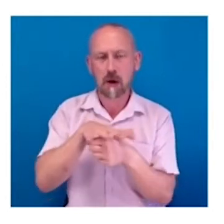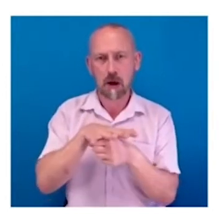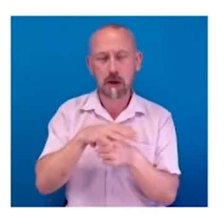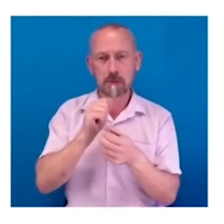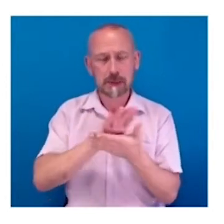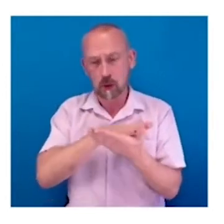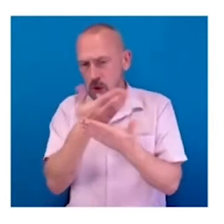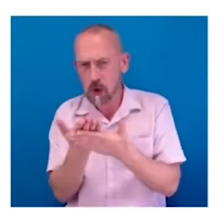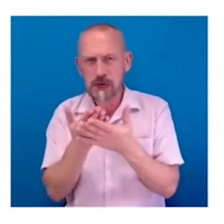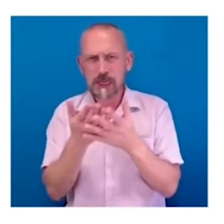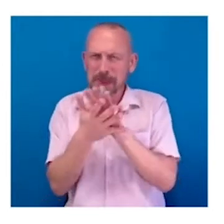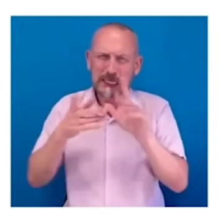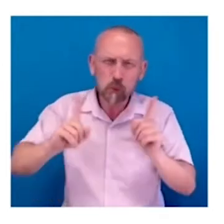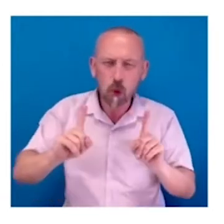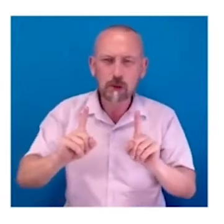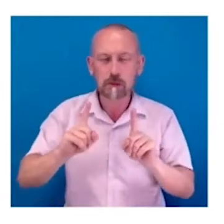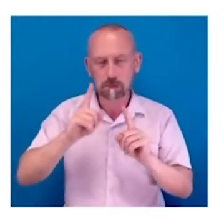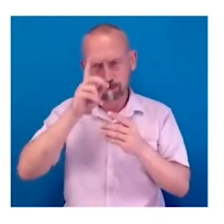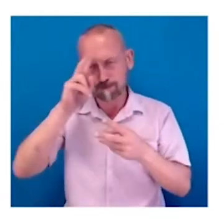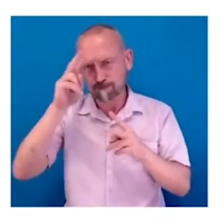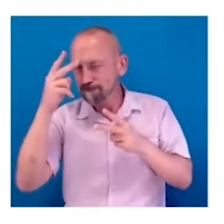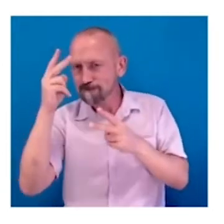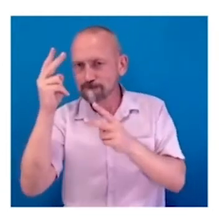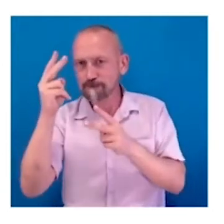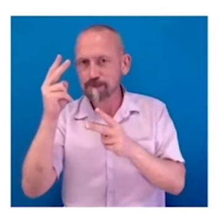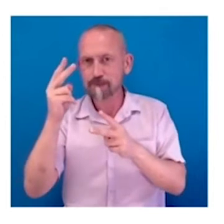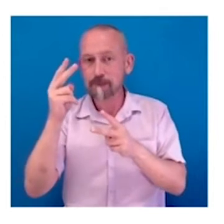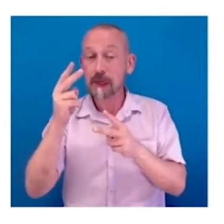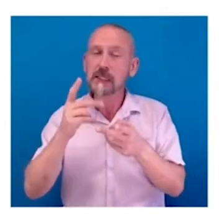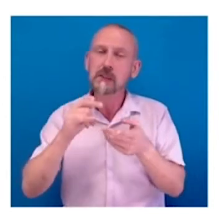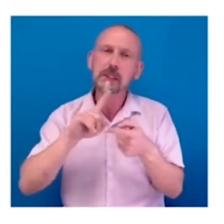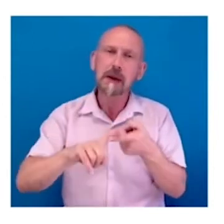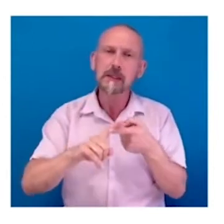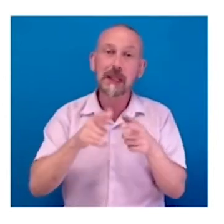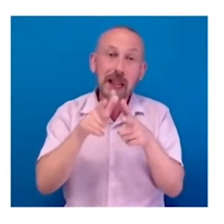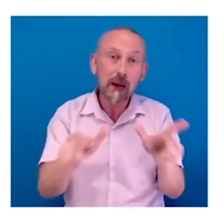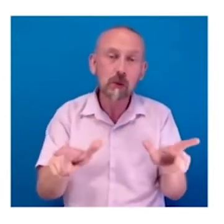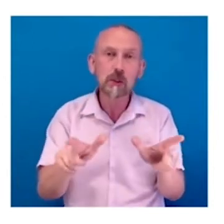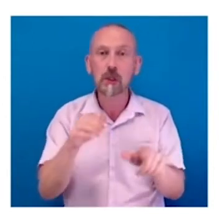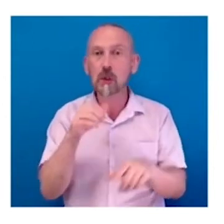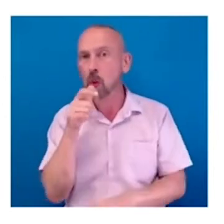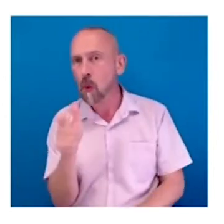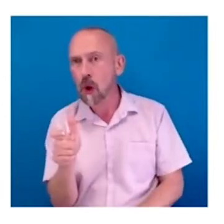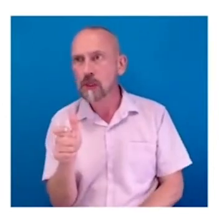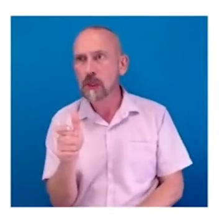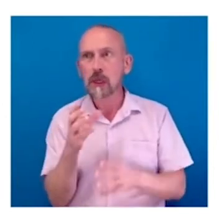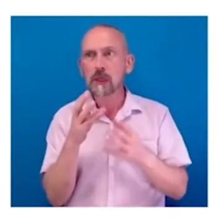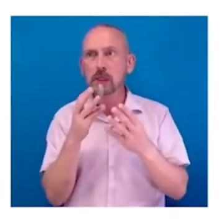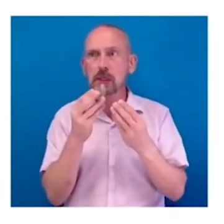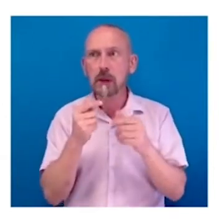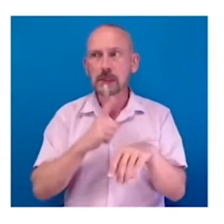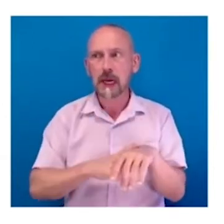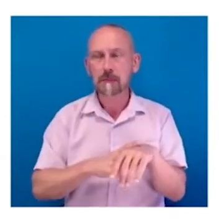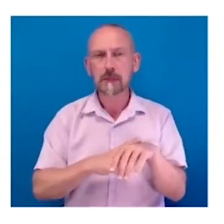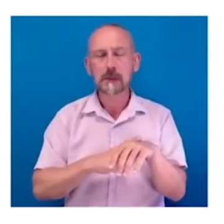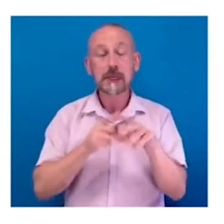But sometimes depending on language and depending on the word, the meaning cannot be detected from the visual